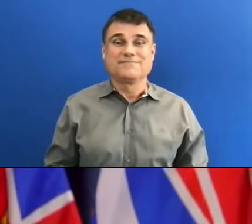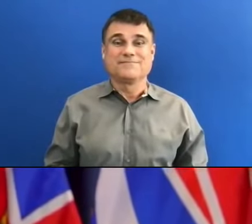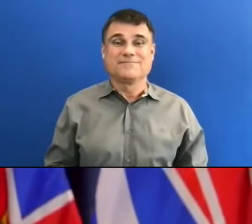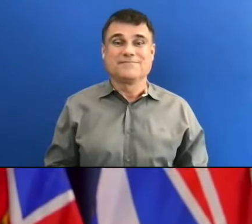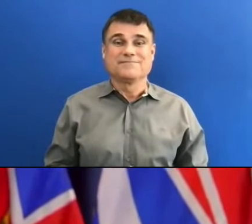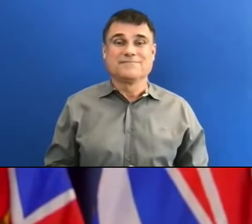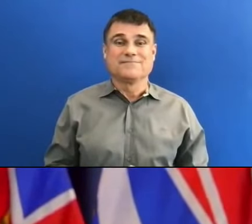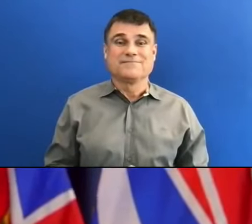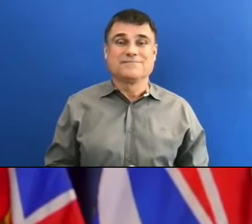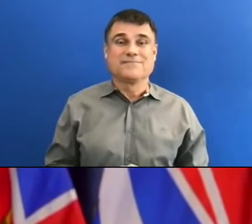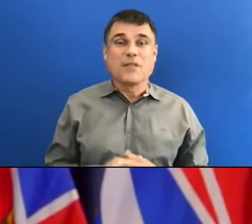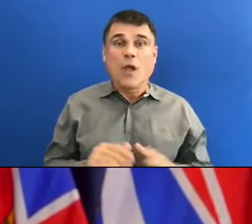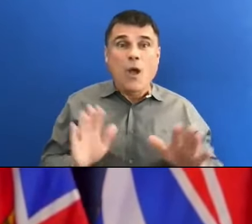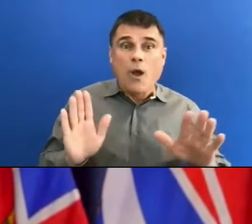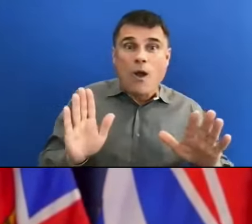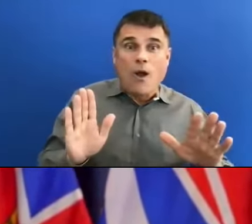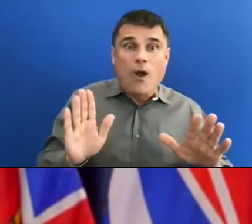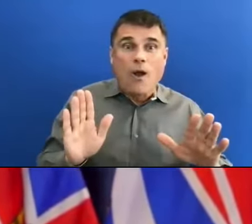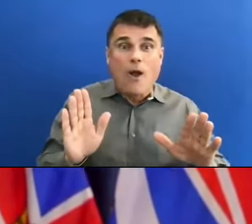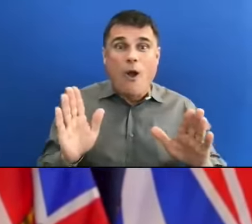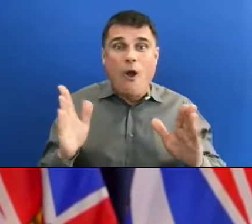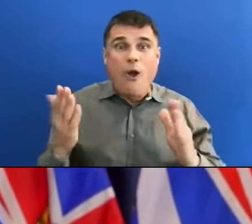Intruder alert. Intruder alert.